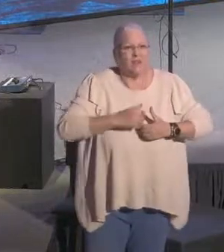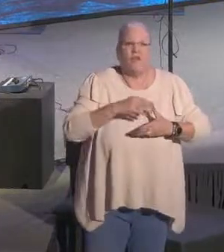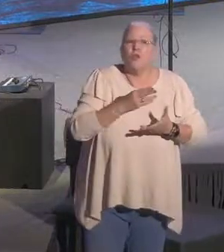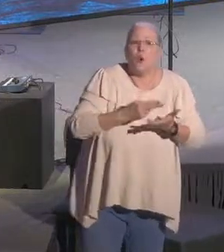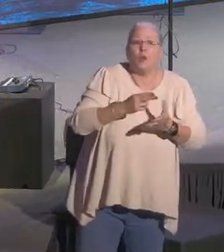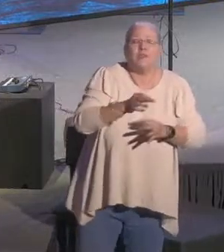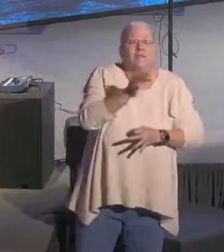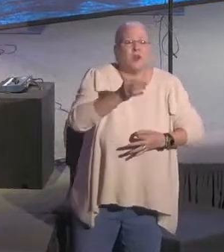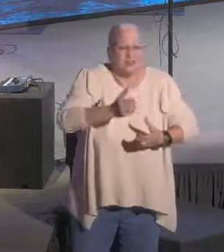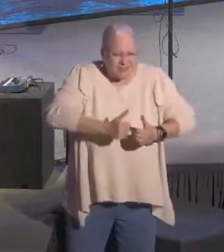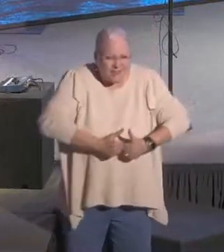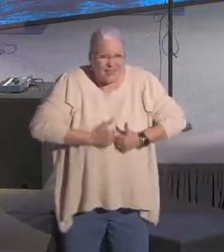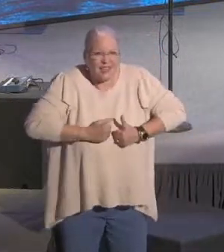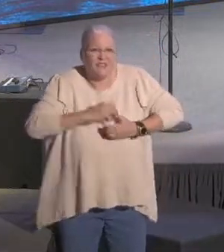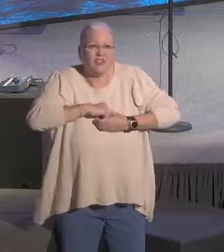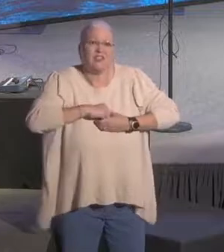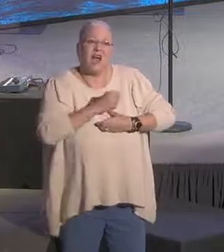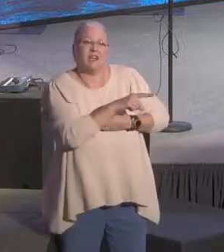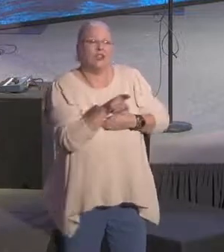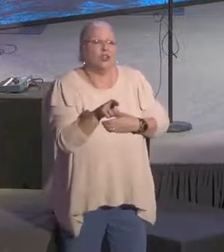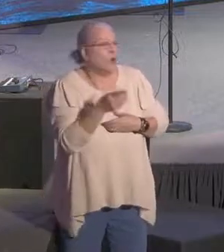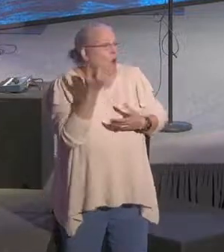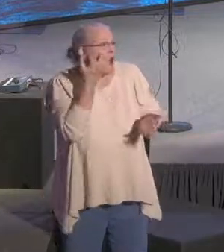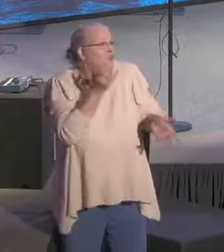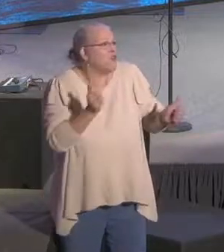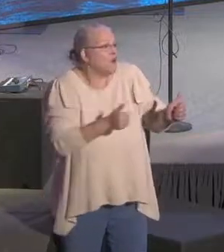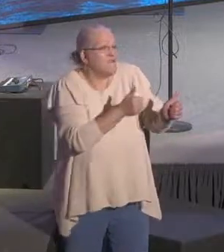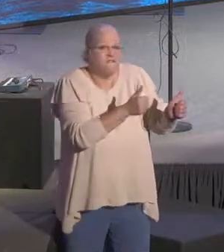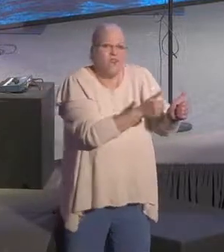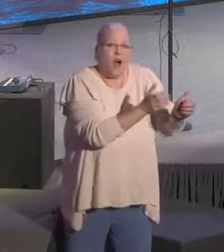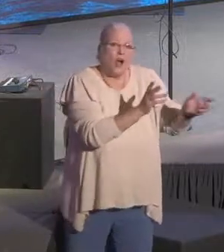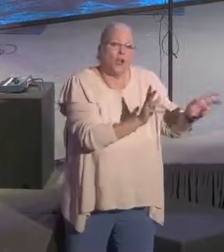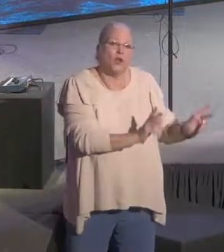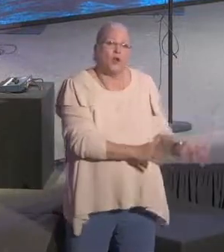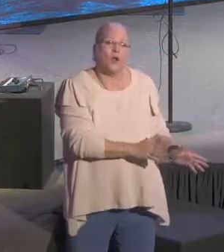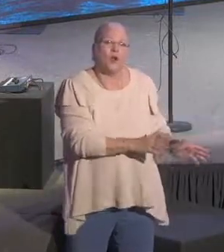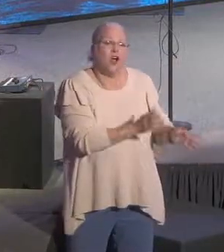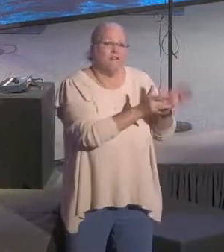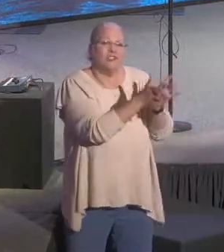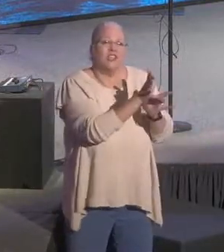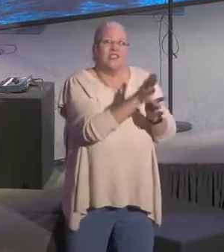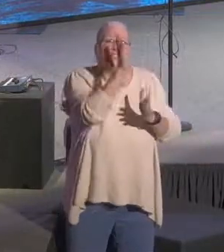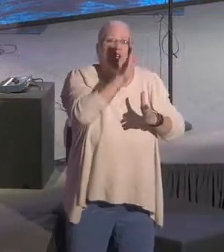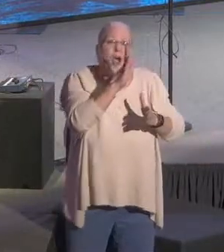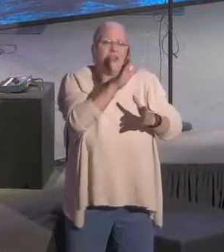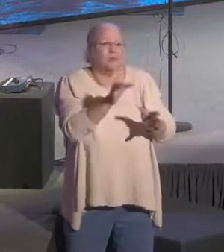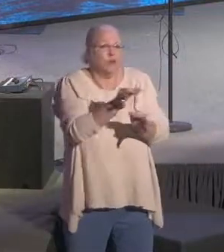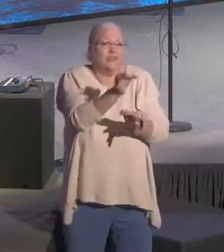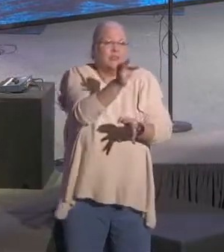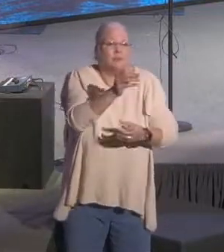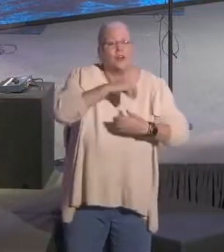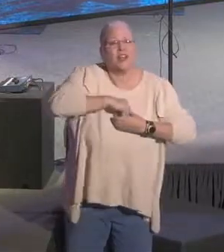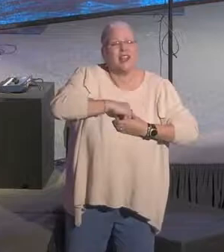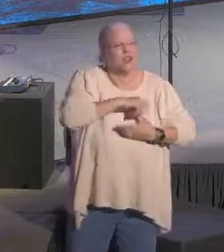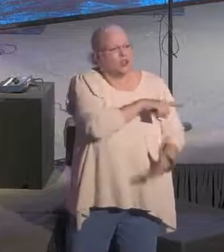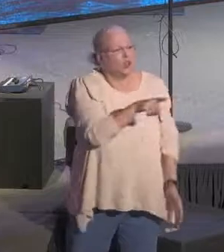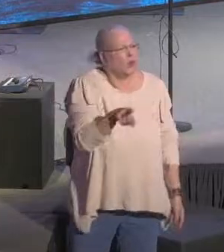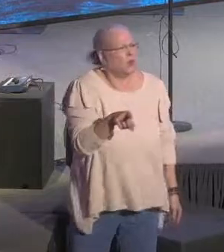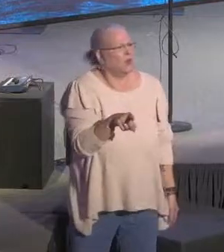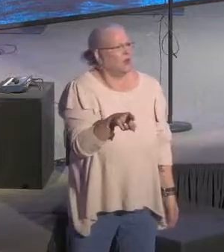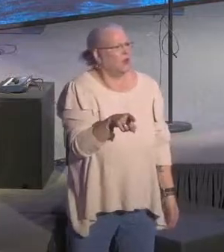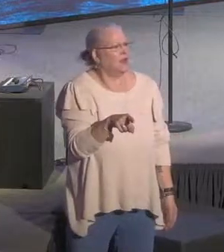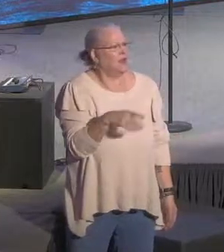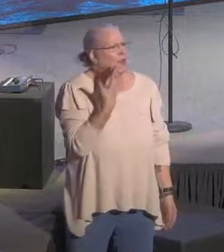he's not the God who's out there somewhere, that if you're a follower of Jesus, listen, God has put his spirit in you. Isn't that incredible?